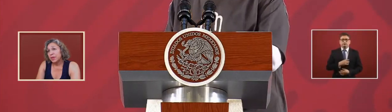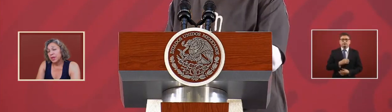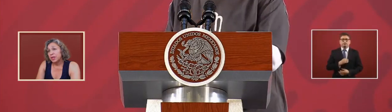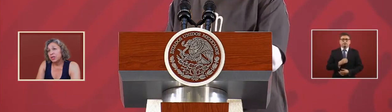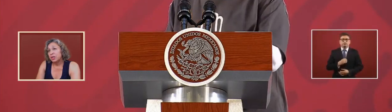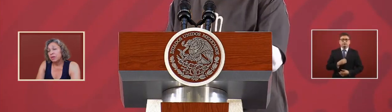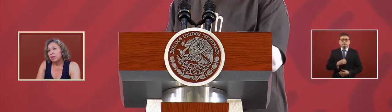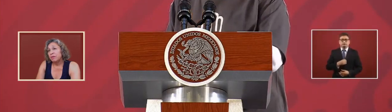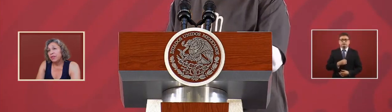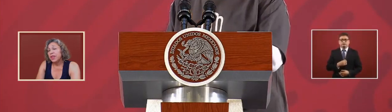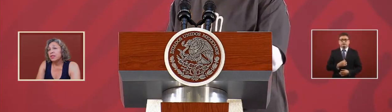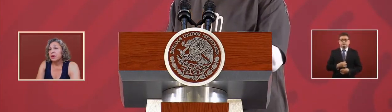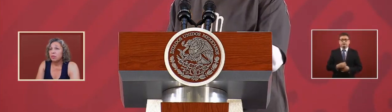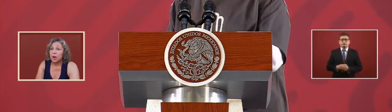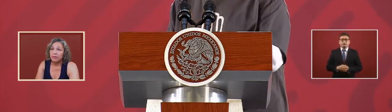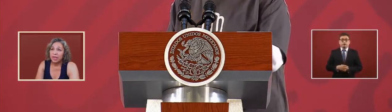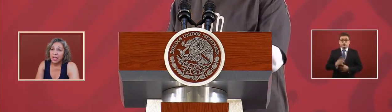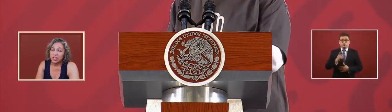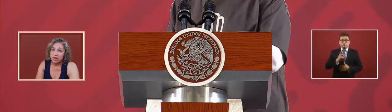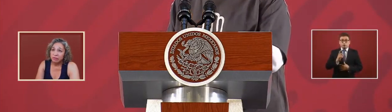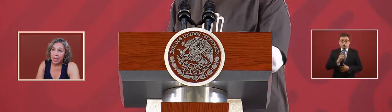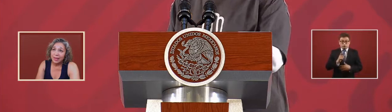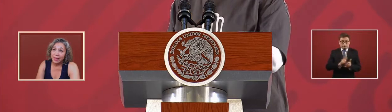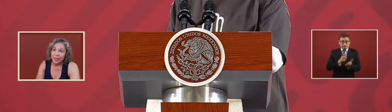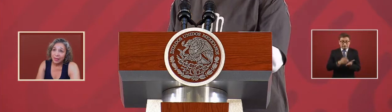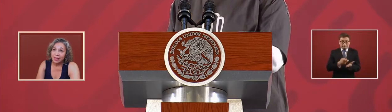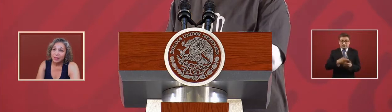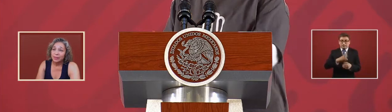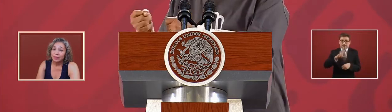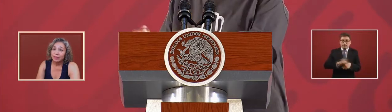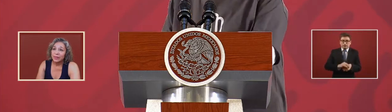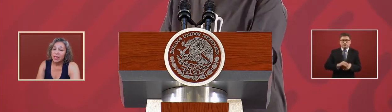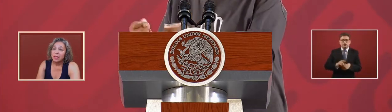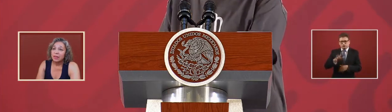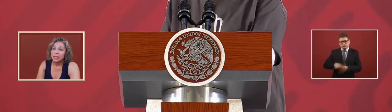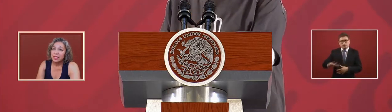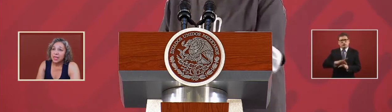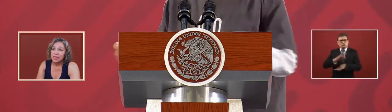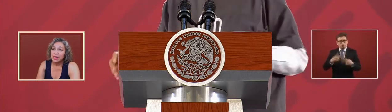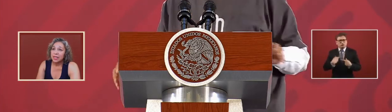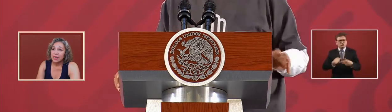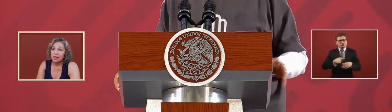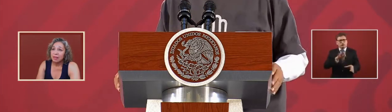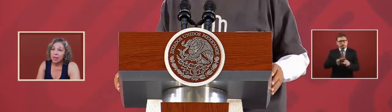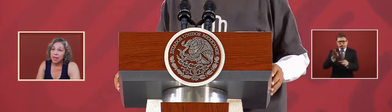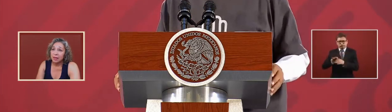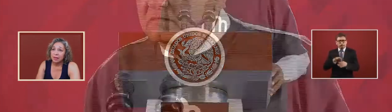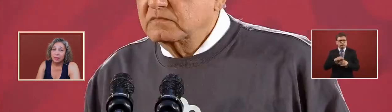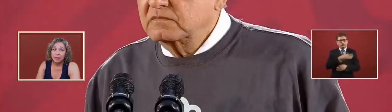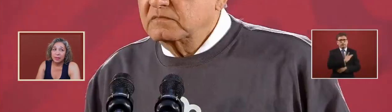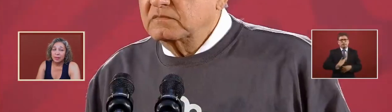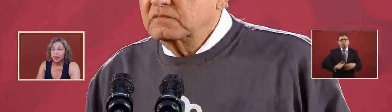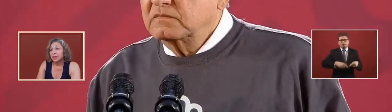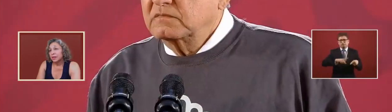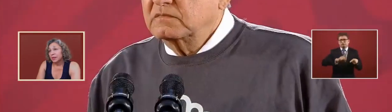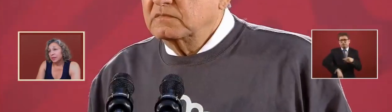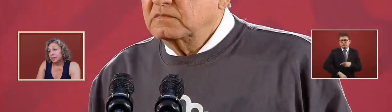via the replication of mandate the citizen can then